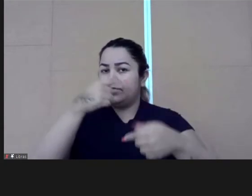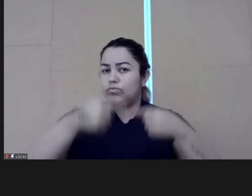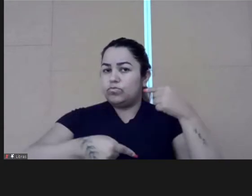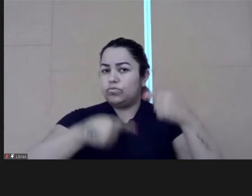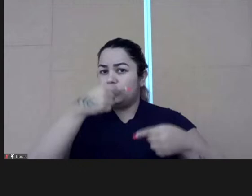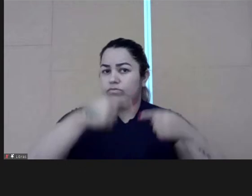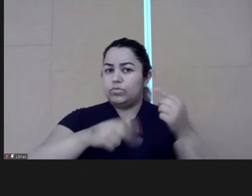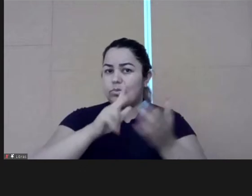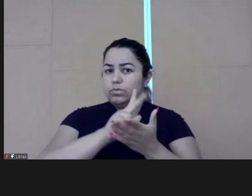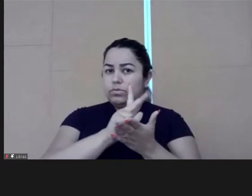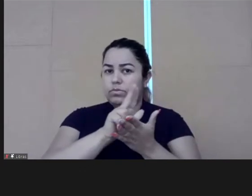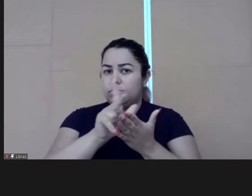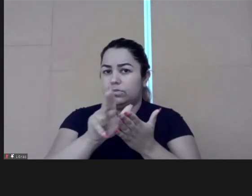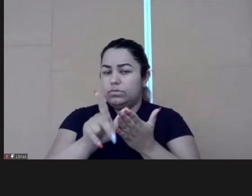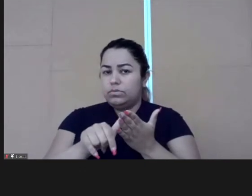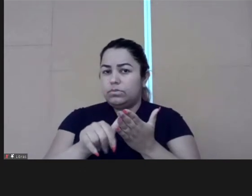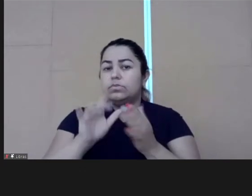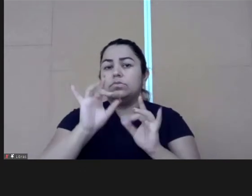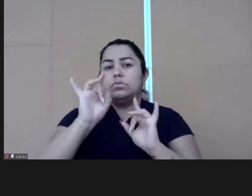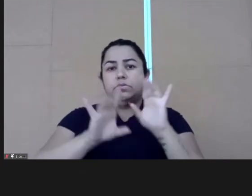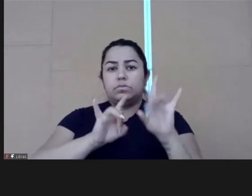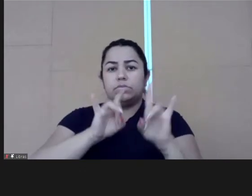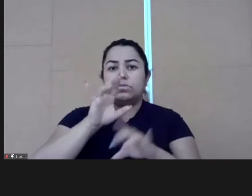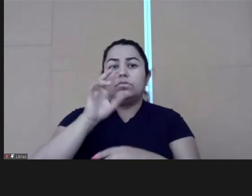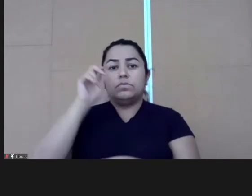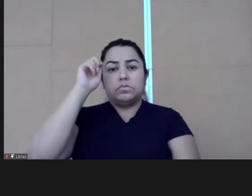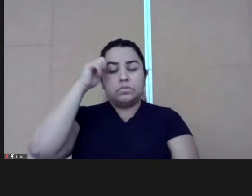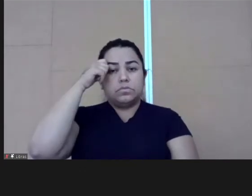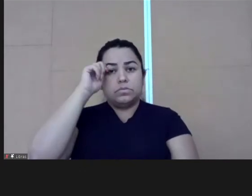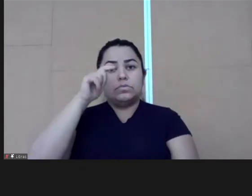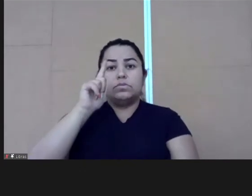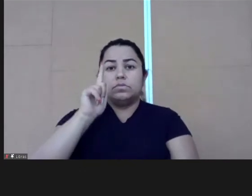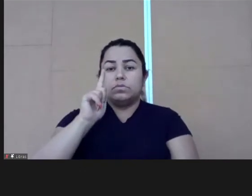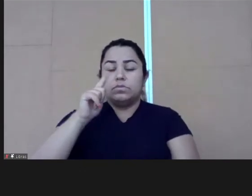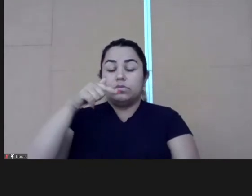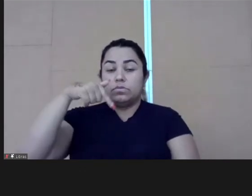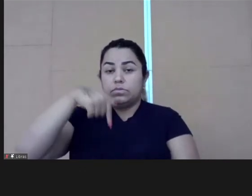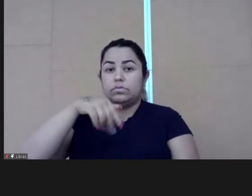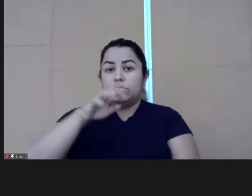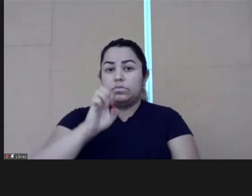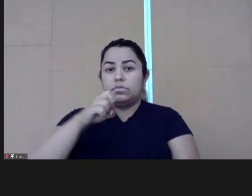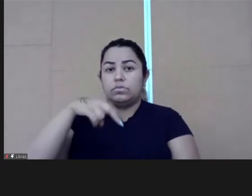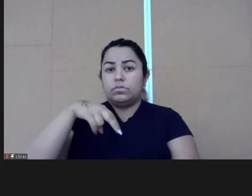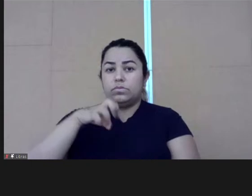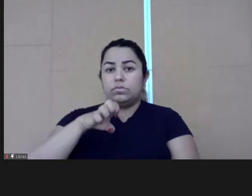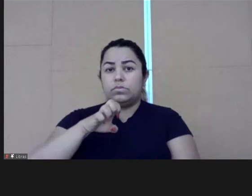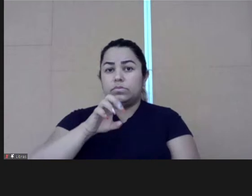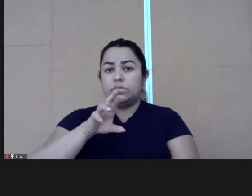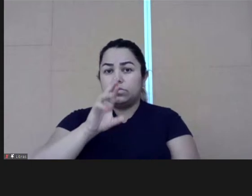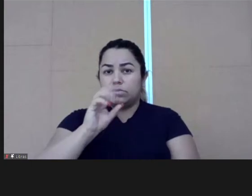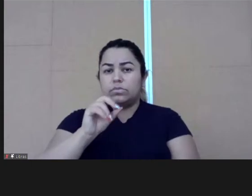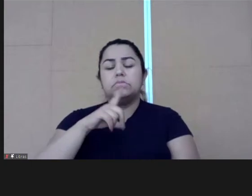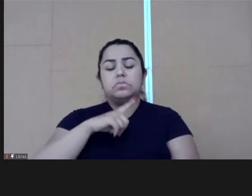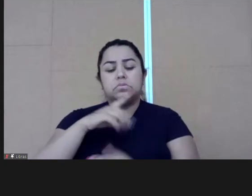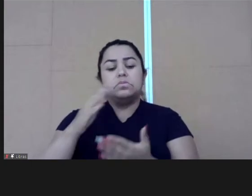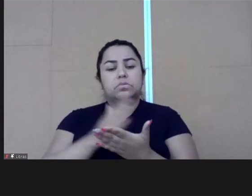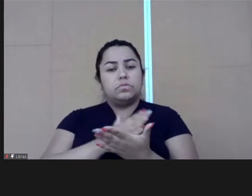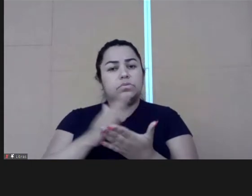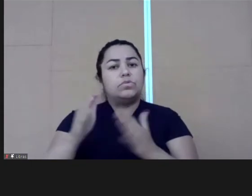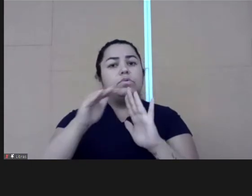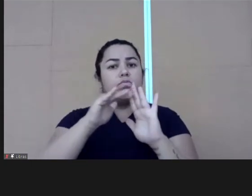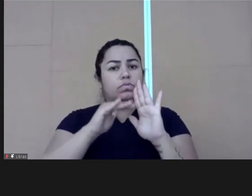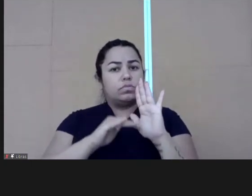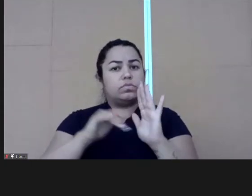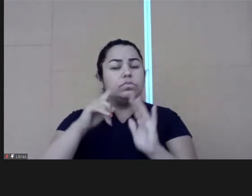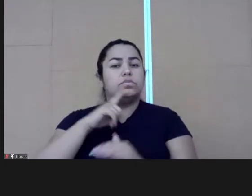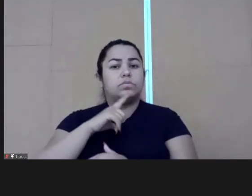a program that discuss these diversity topics regarding gender and race. And we have different